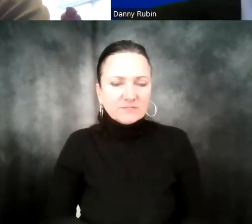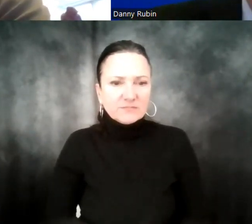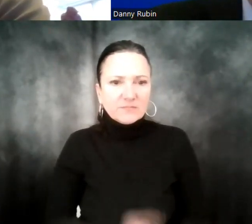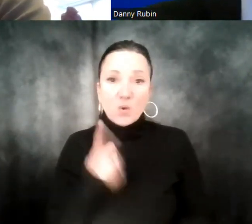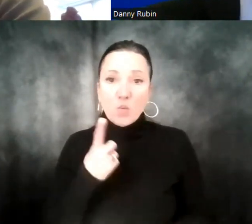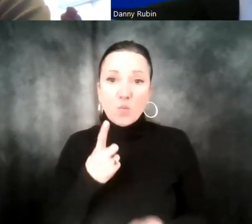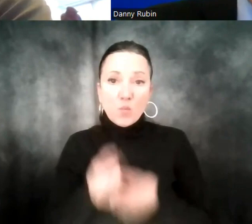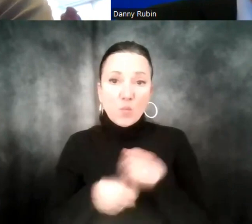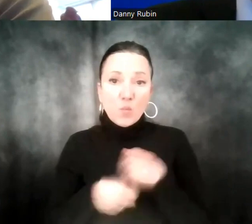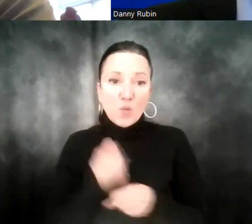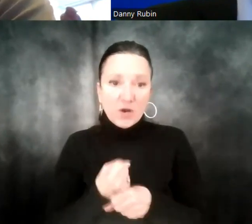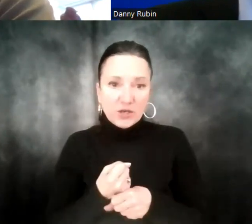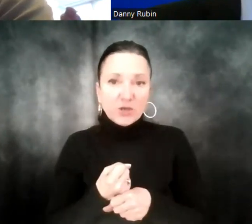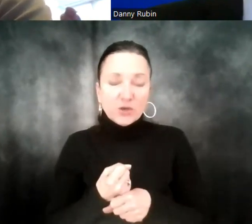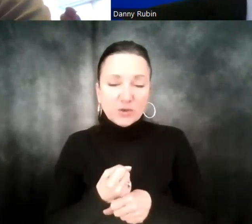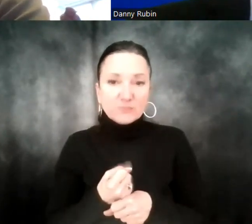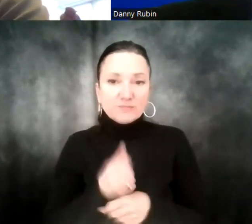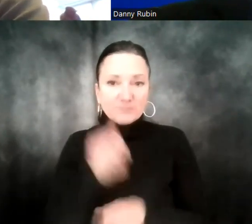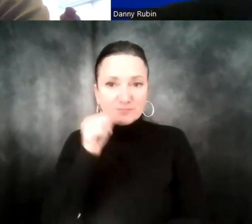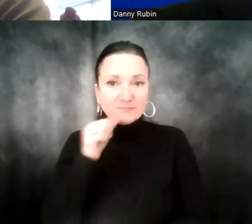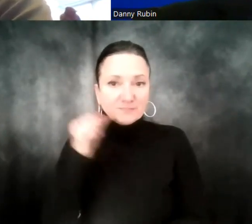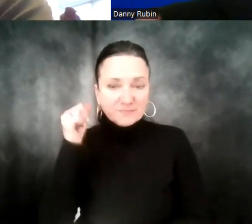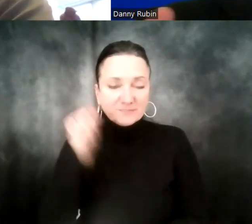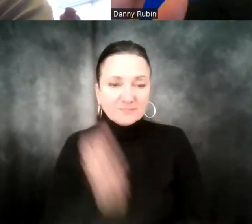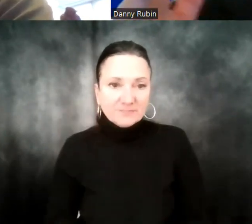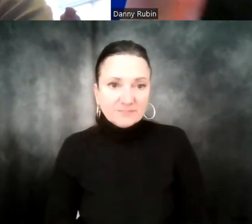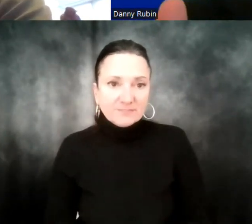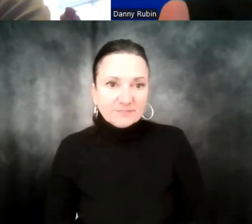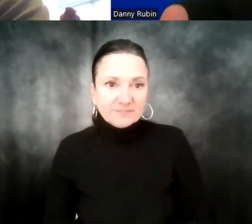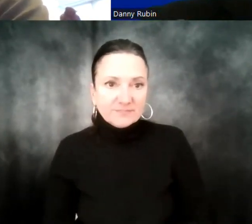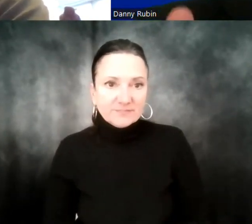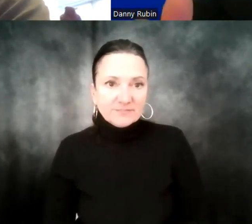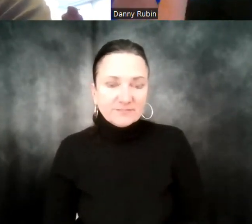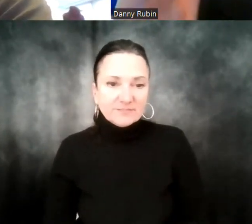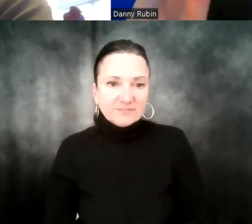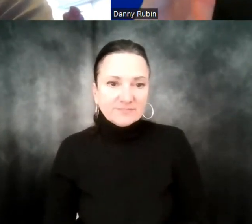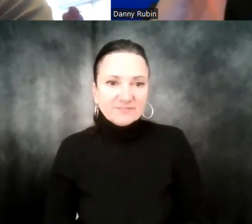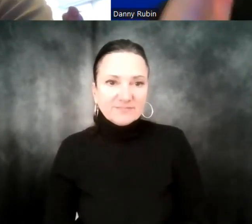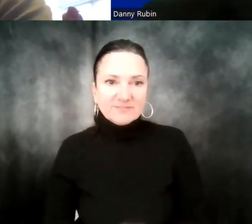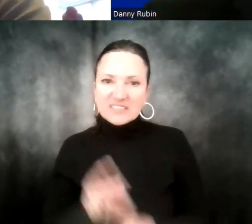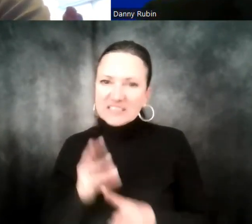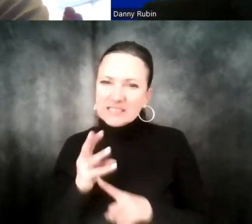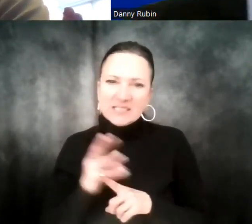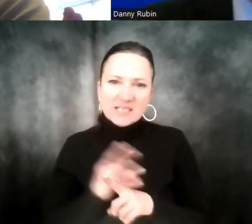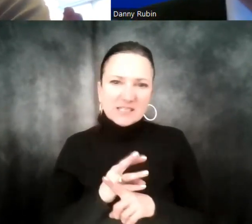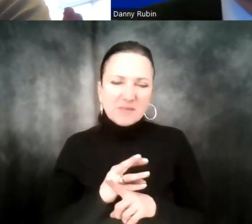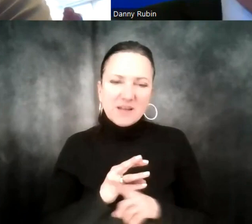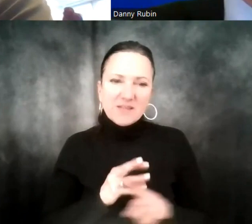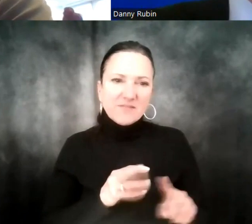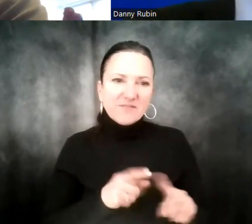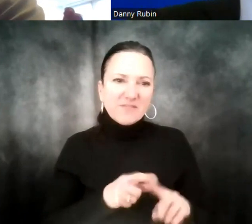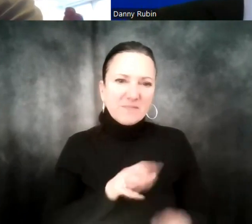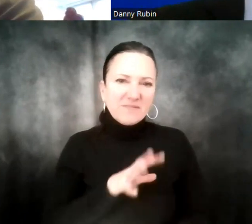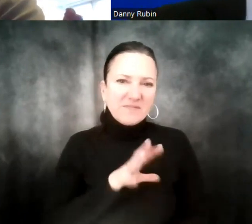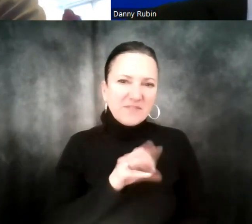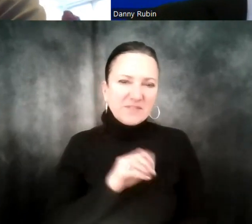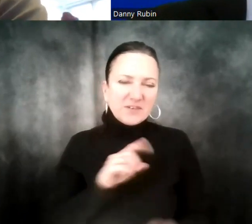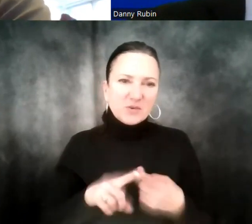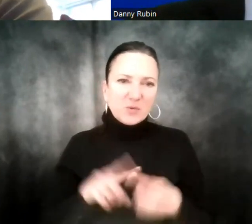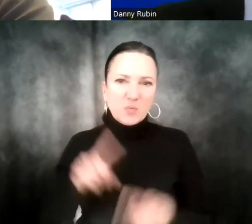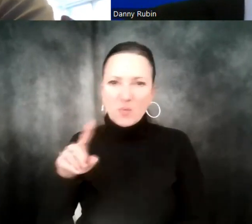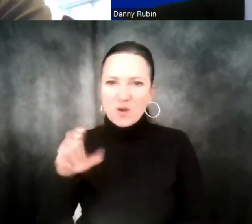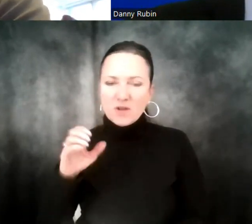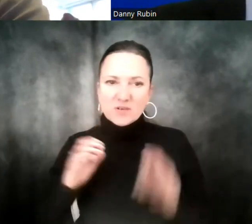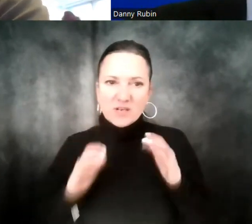year anniversary about a month ago. One year. So and he's already at the six month mark. They've jumped in from 50 to 100. Oh, maybe